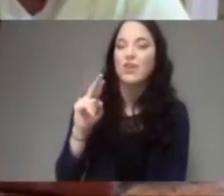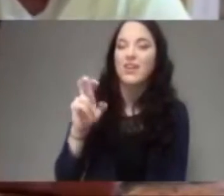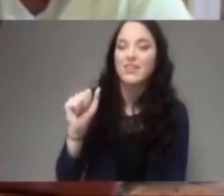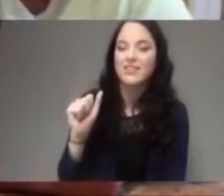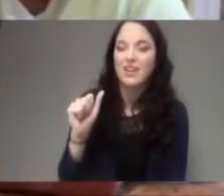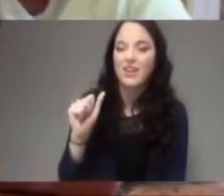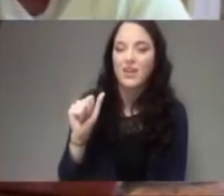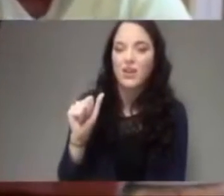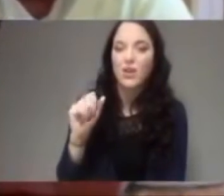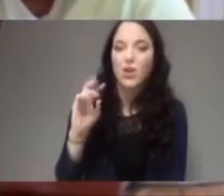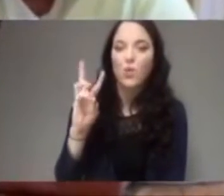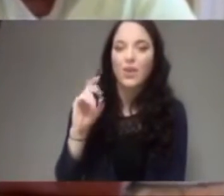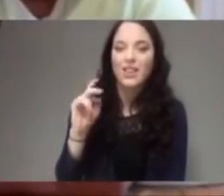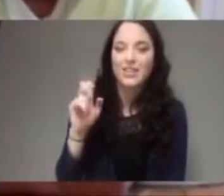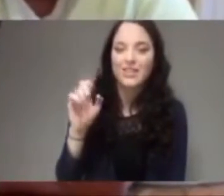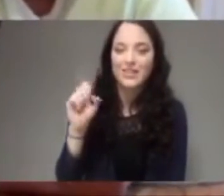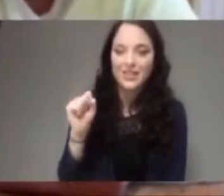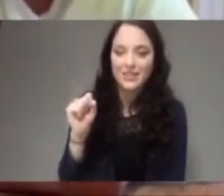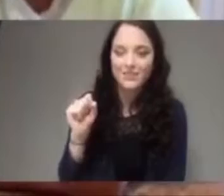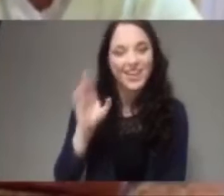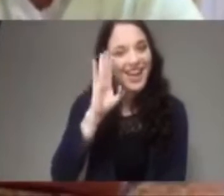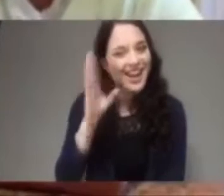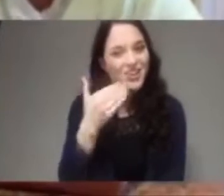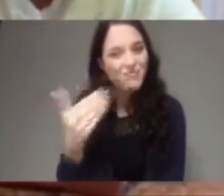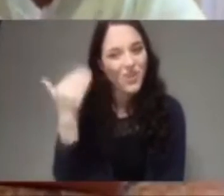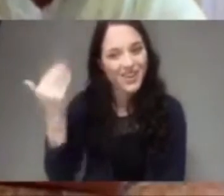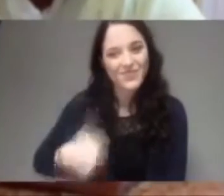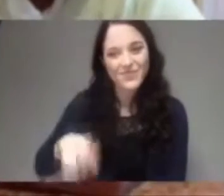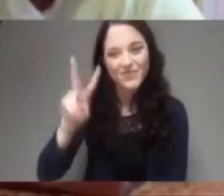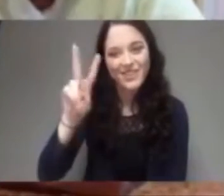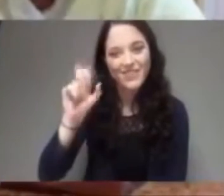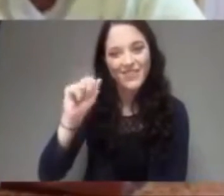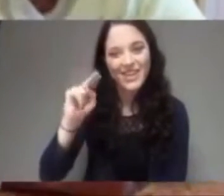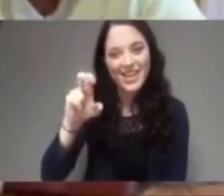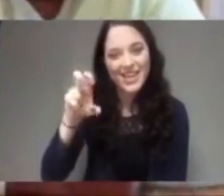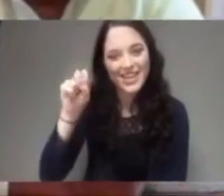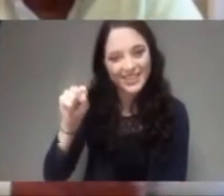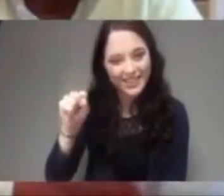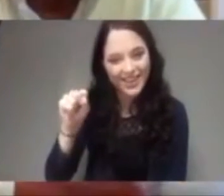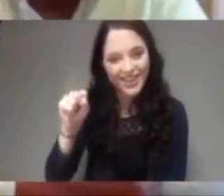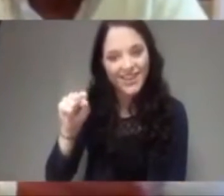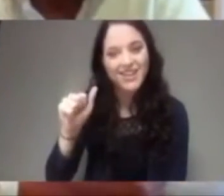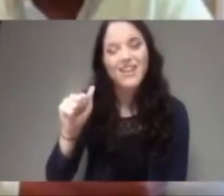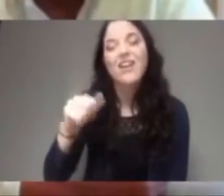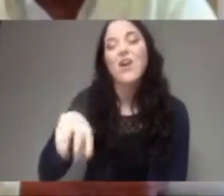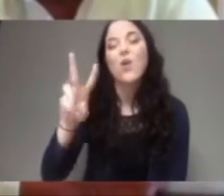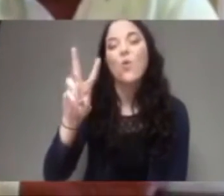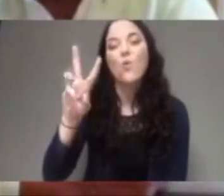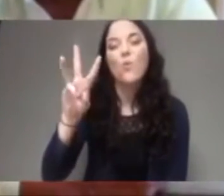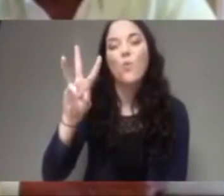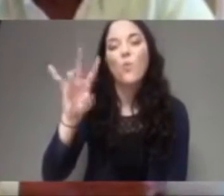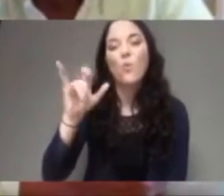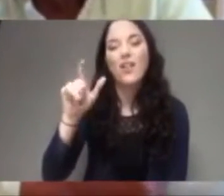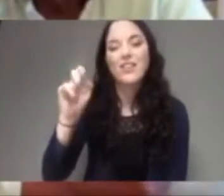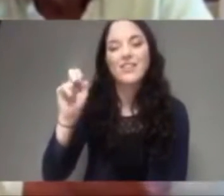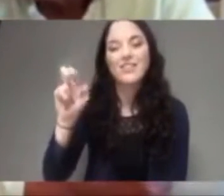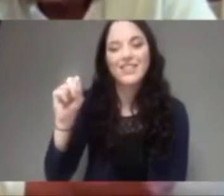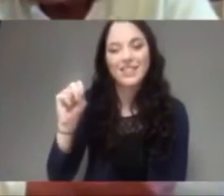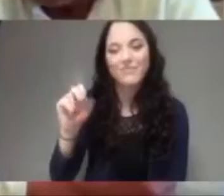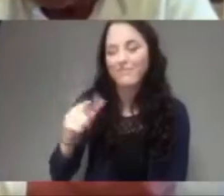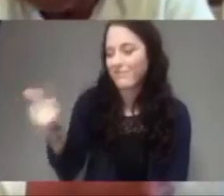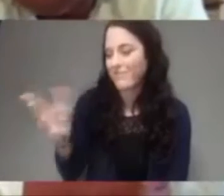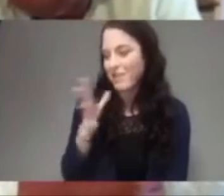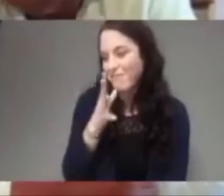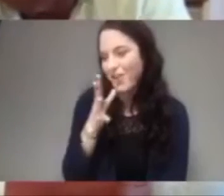Good morning. Hi, I'm Vanessa Wilson, and this is my mother, Esther Wilson. Hello. Hey, ma.